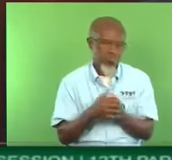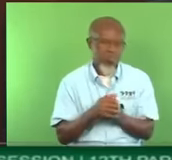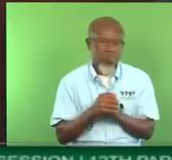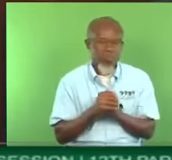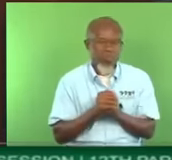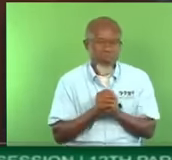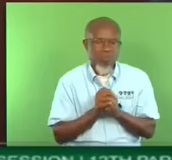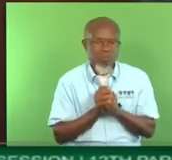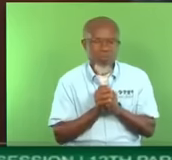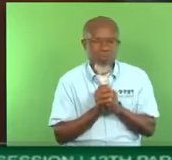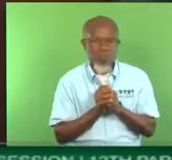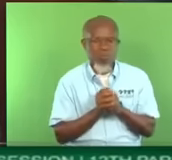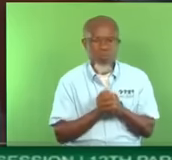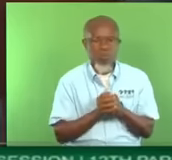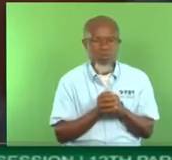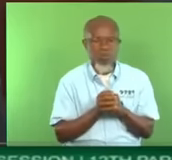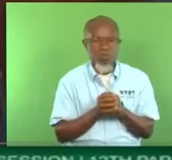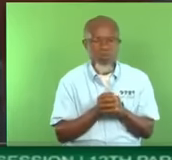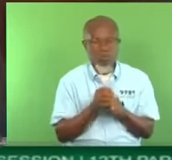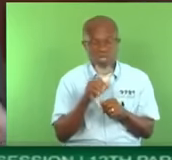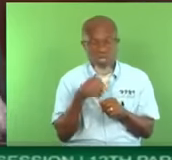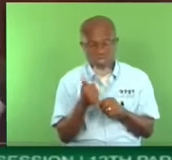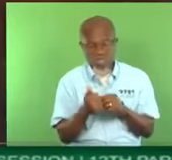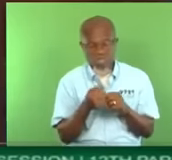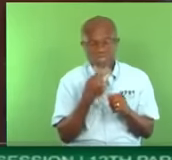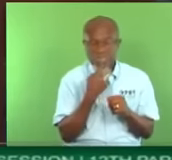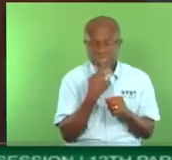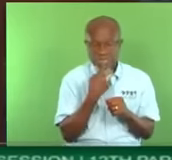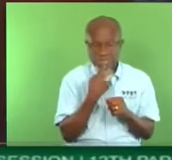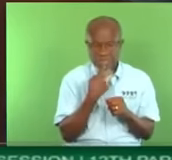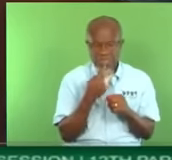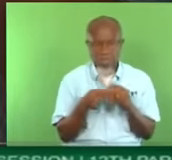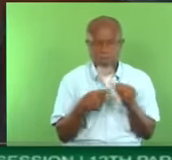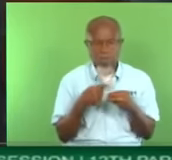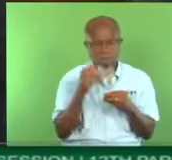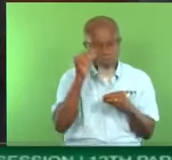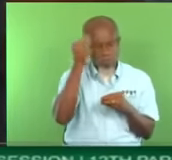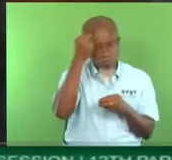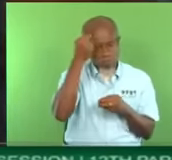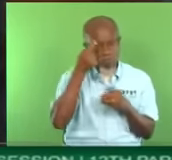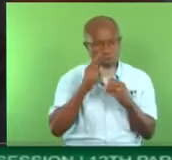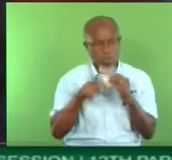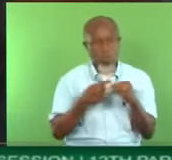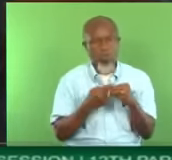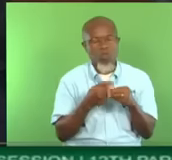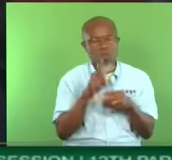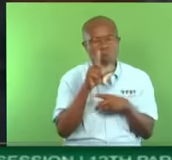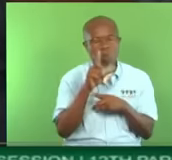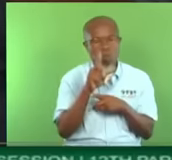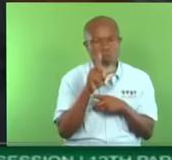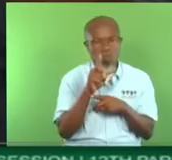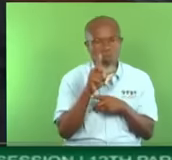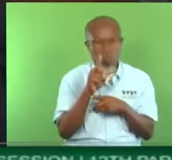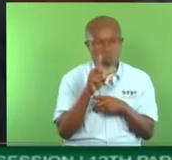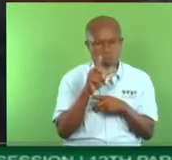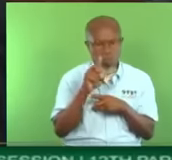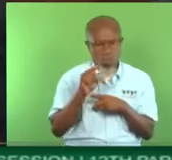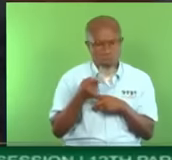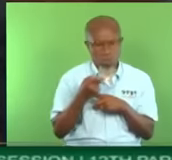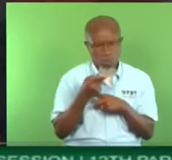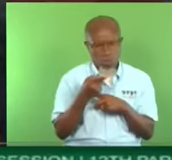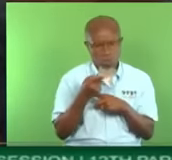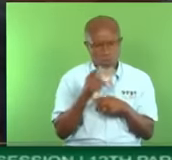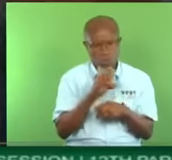the recruitment of, I think it was 1,000 police officers more to the police